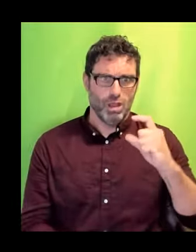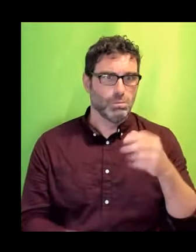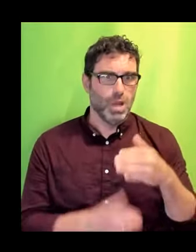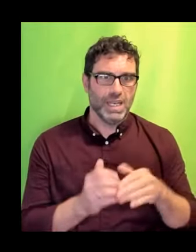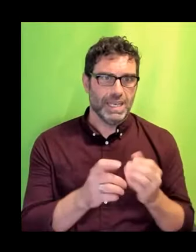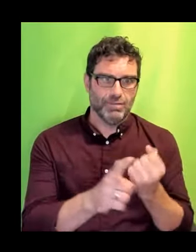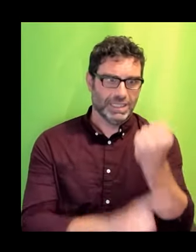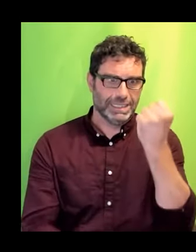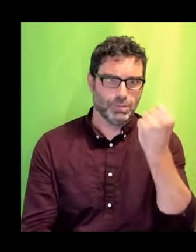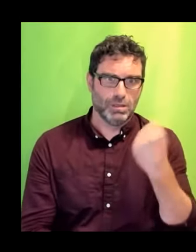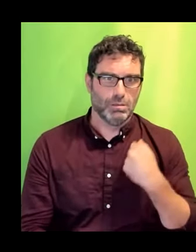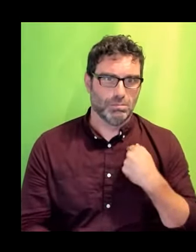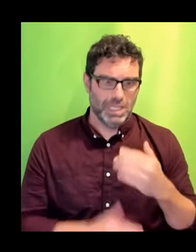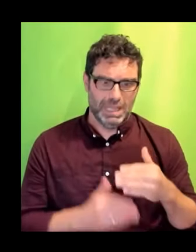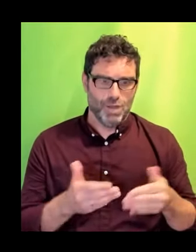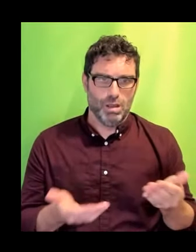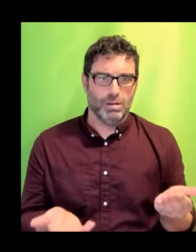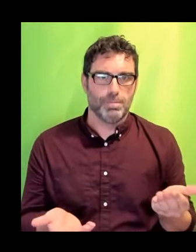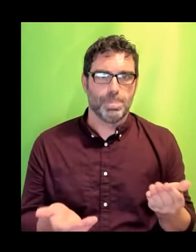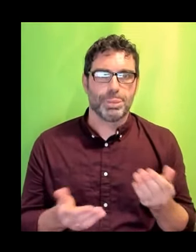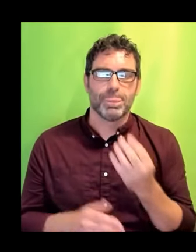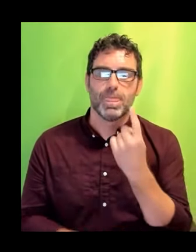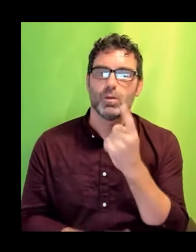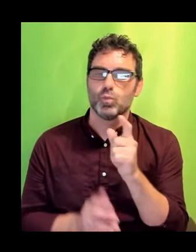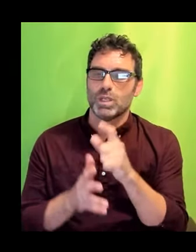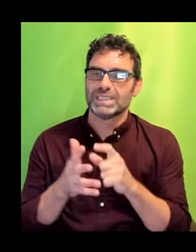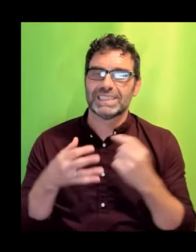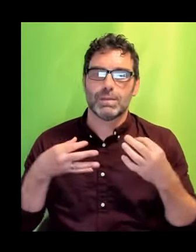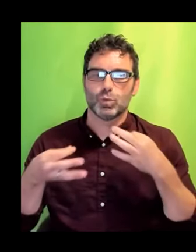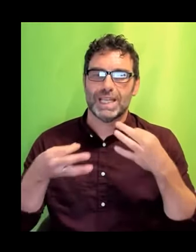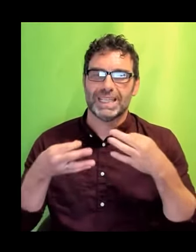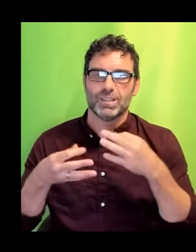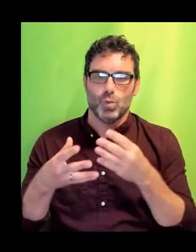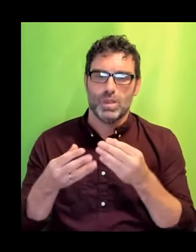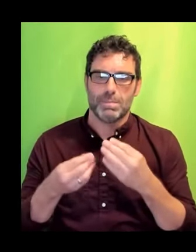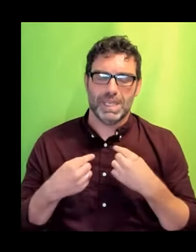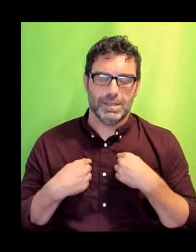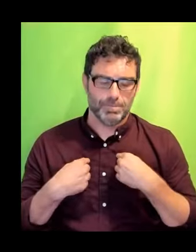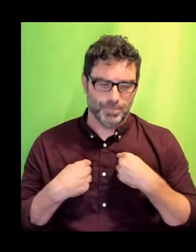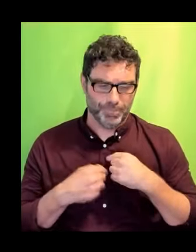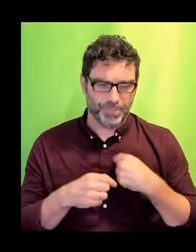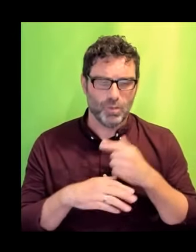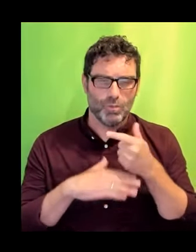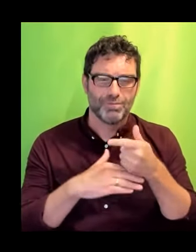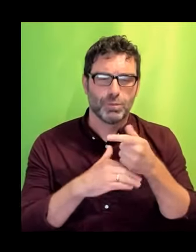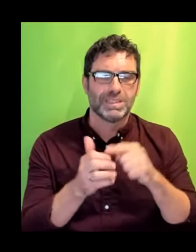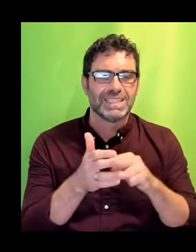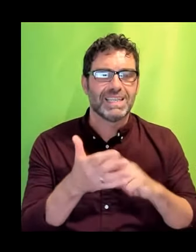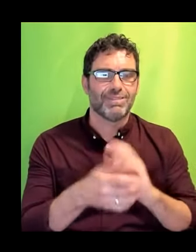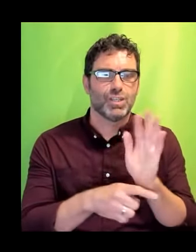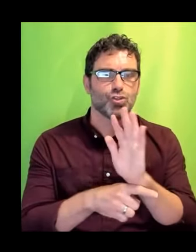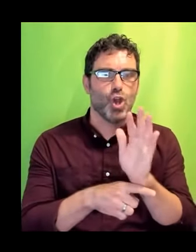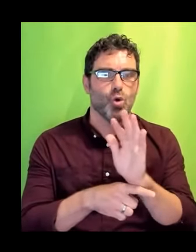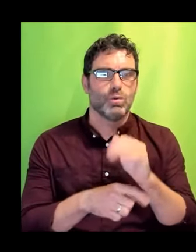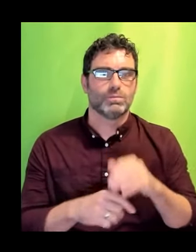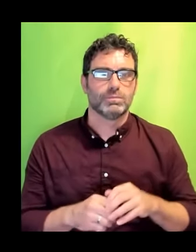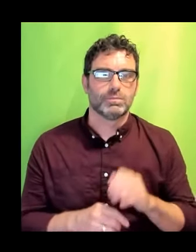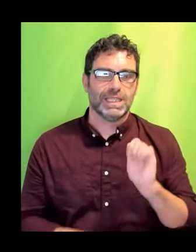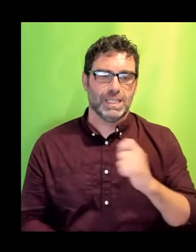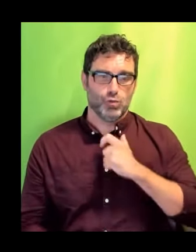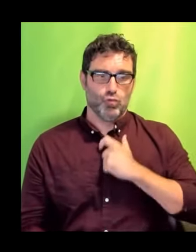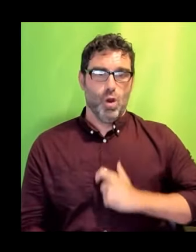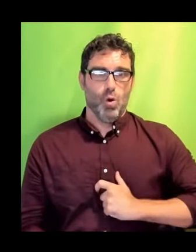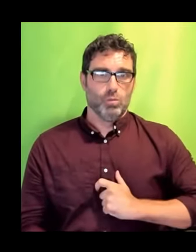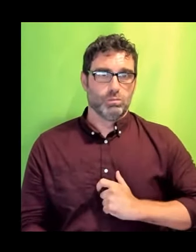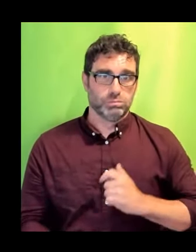I had a disabled actor on a TV show I was making have his part cut in half in front of me, literally